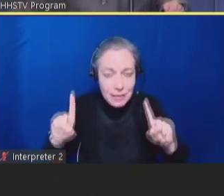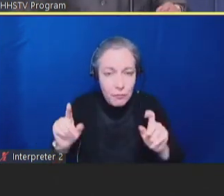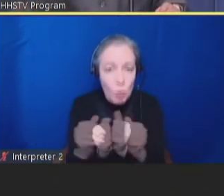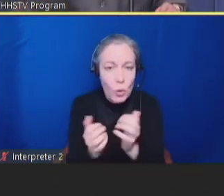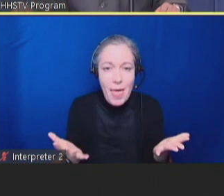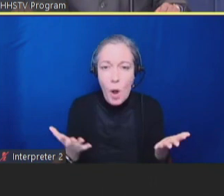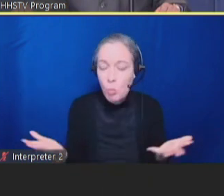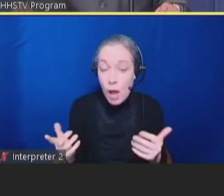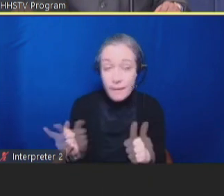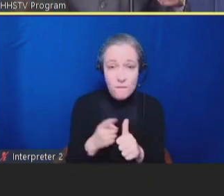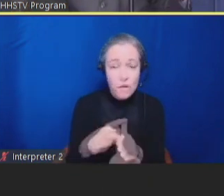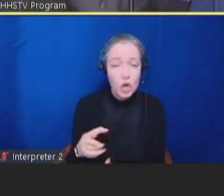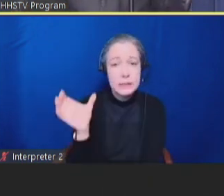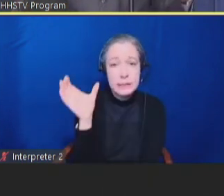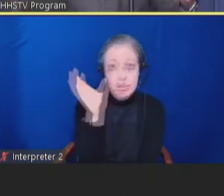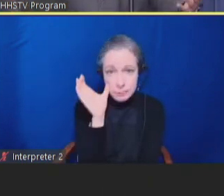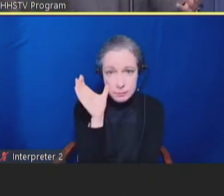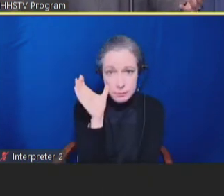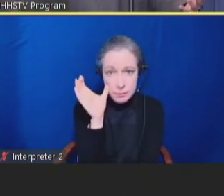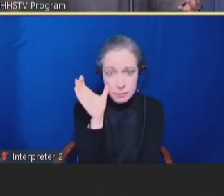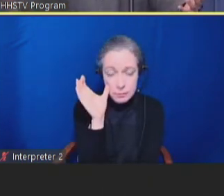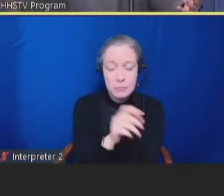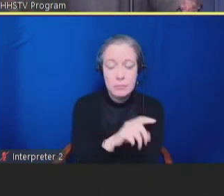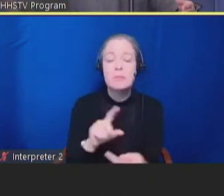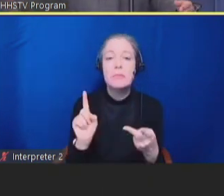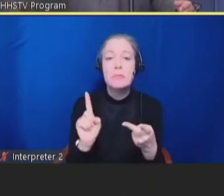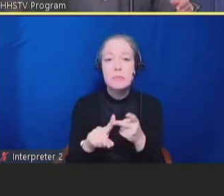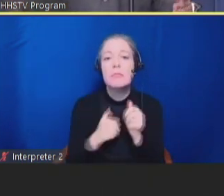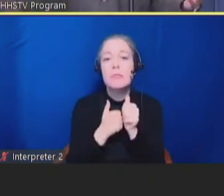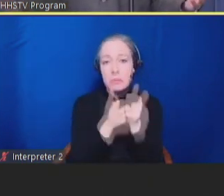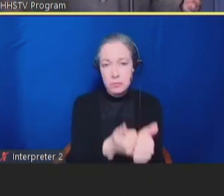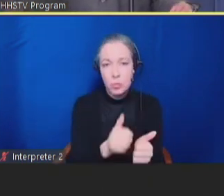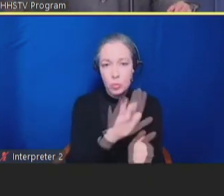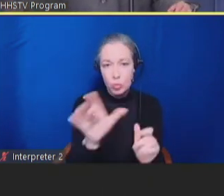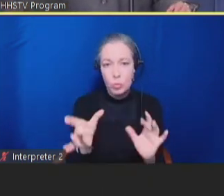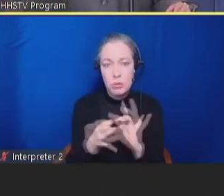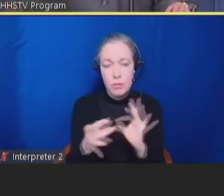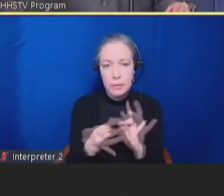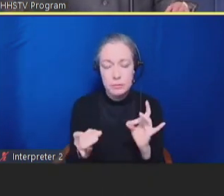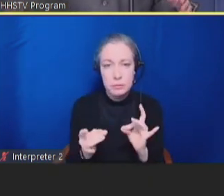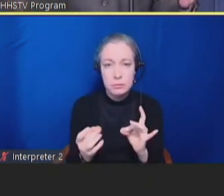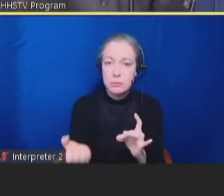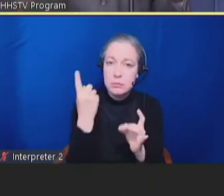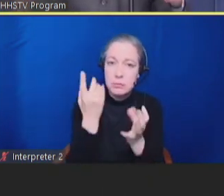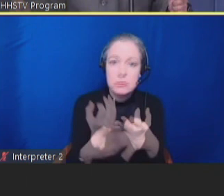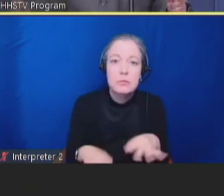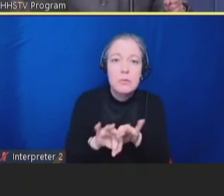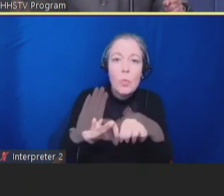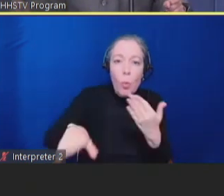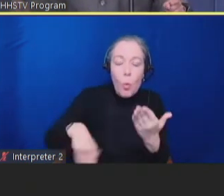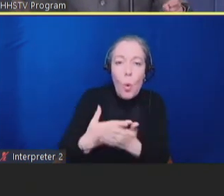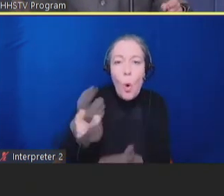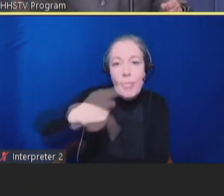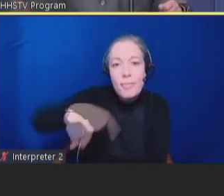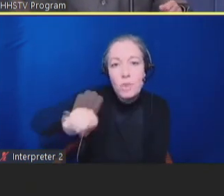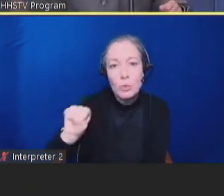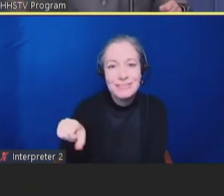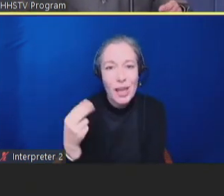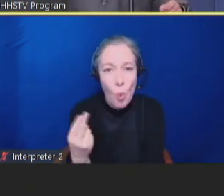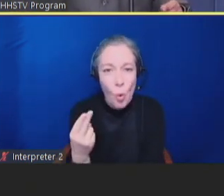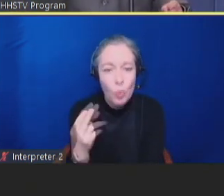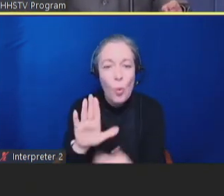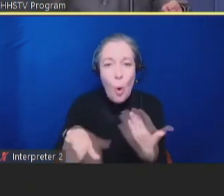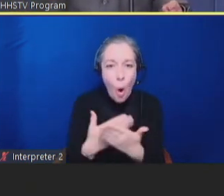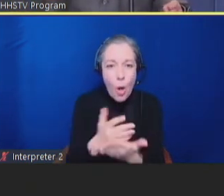to these comments from all stakeholders and all of the experiences that you have. So,